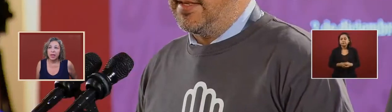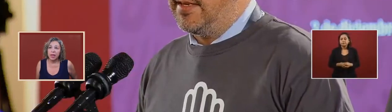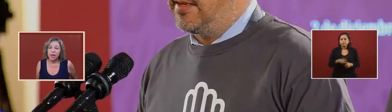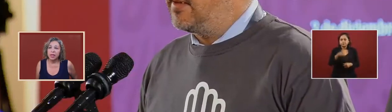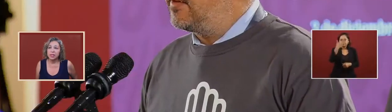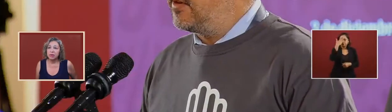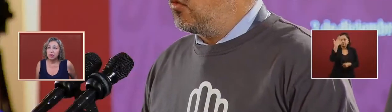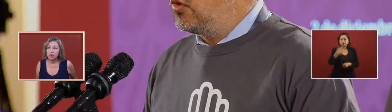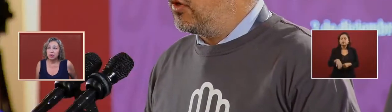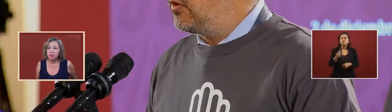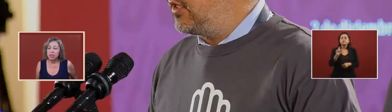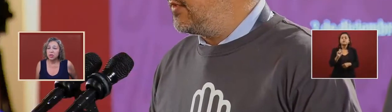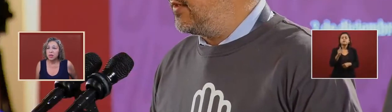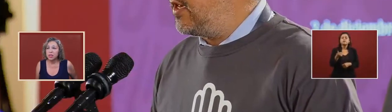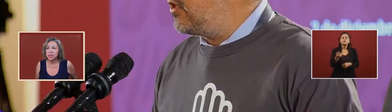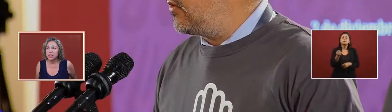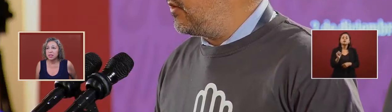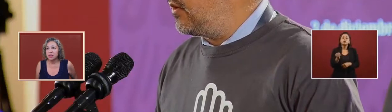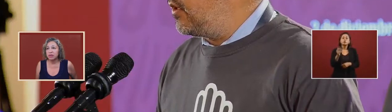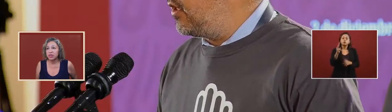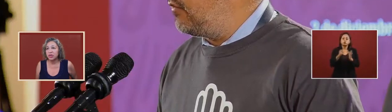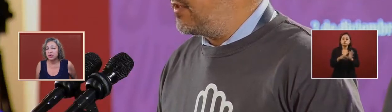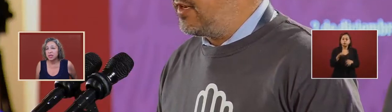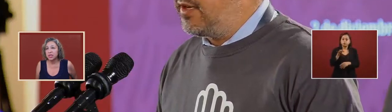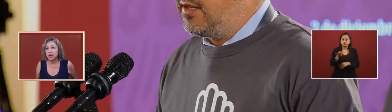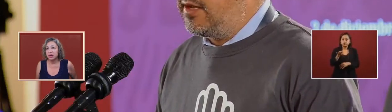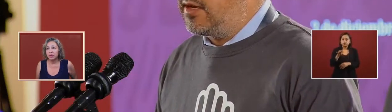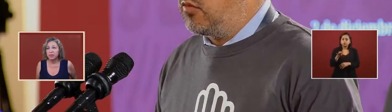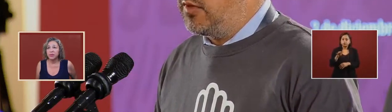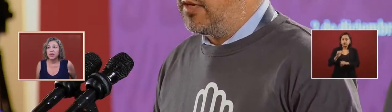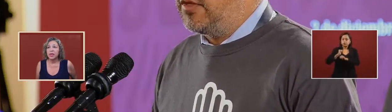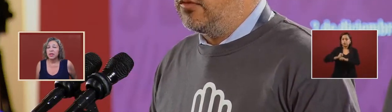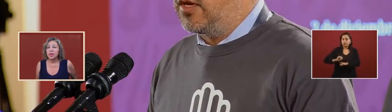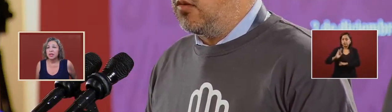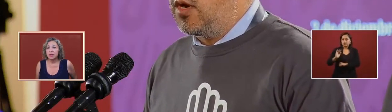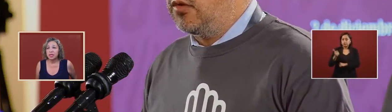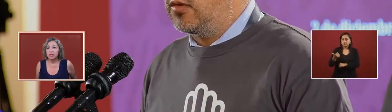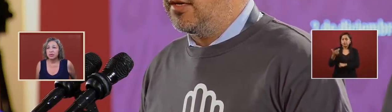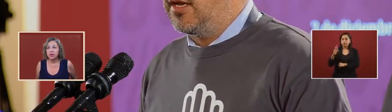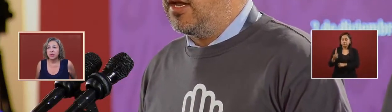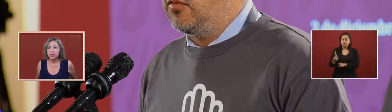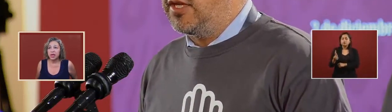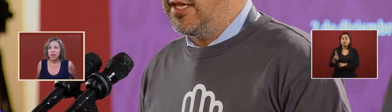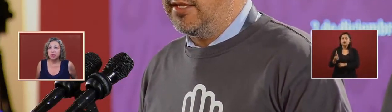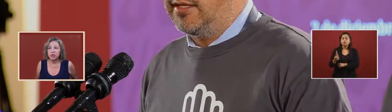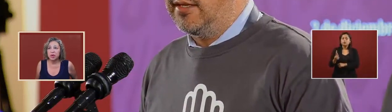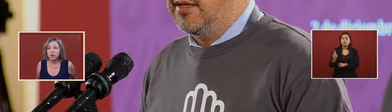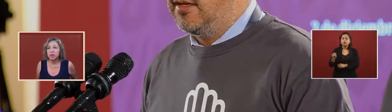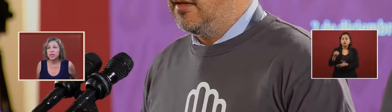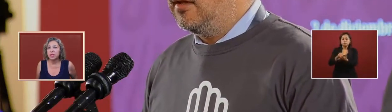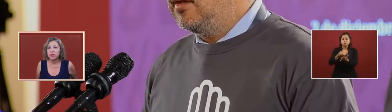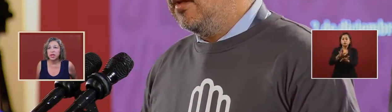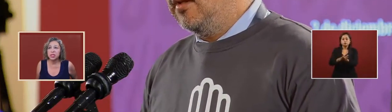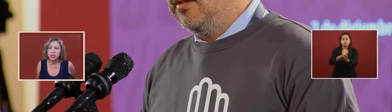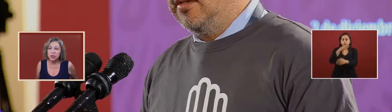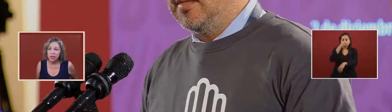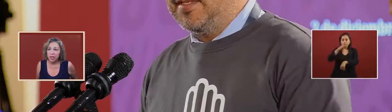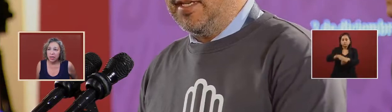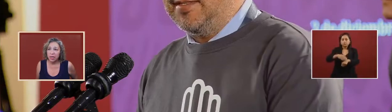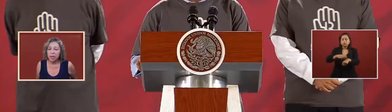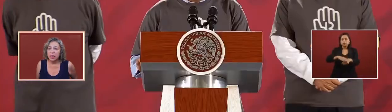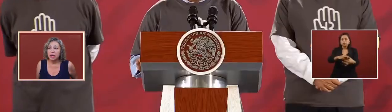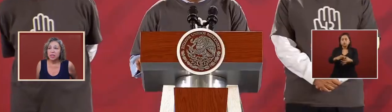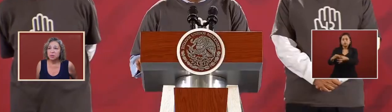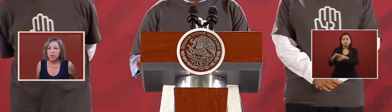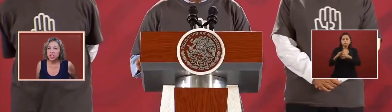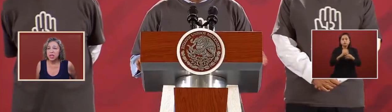as you know the 26th of june this year the district attorney came to an agreement that creates unity